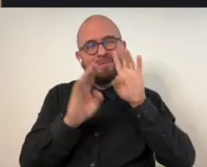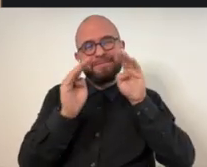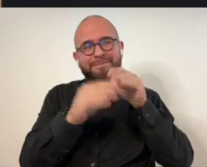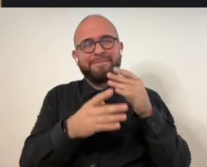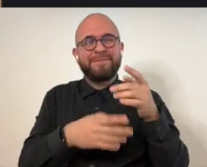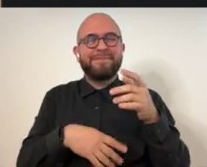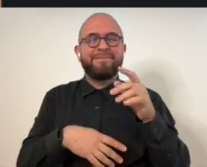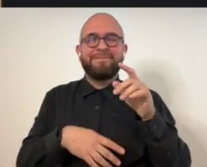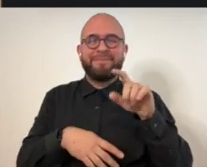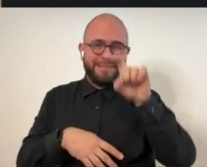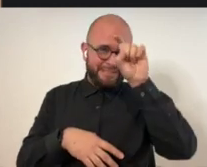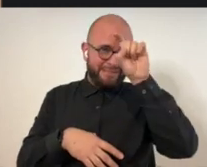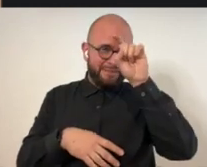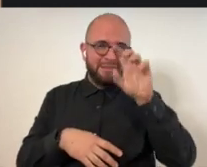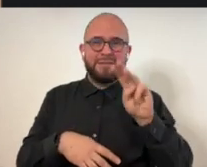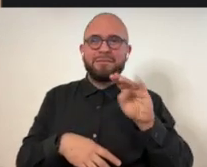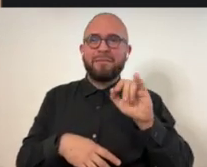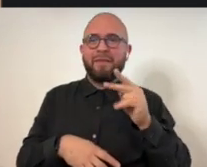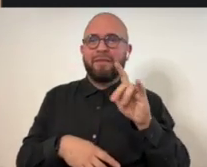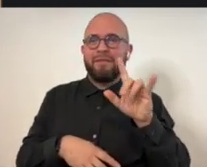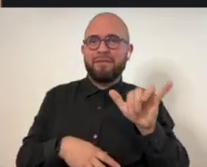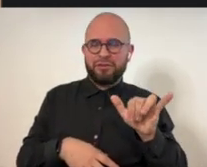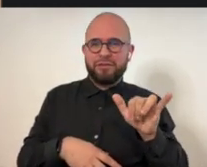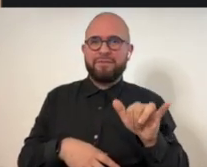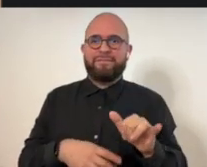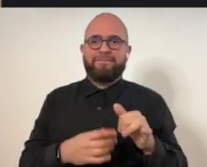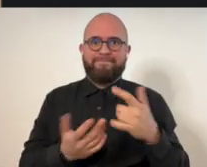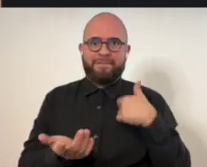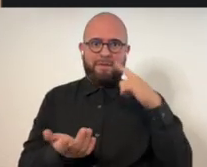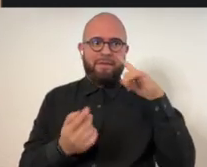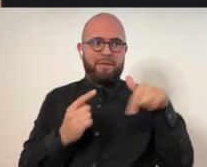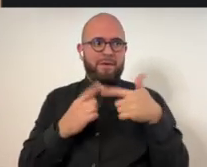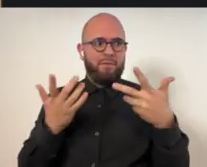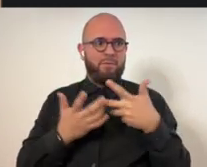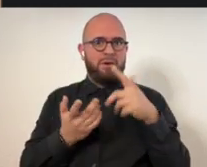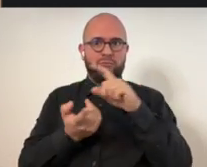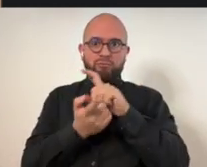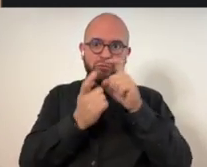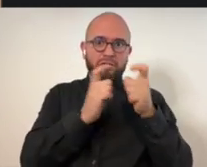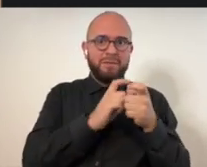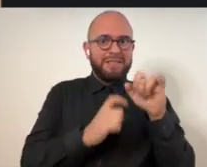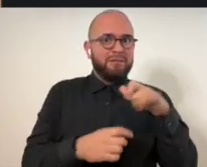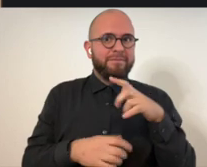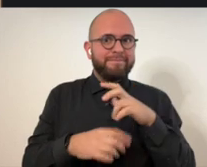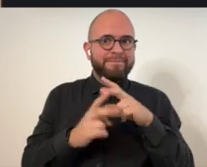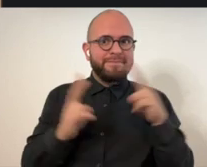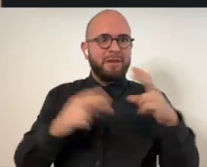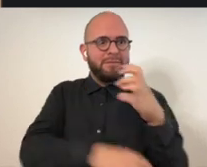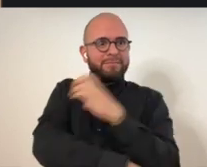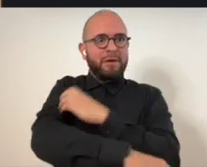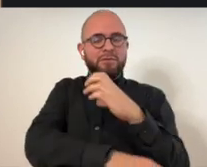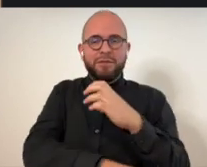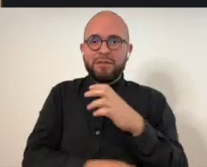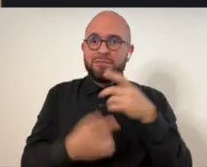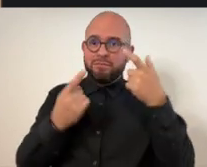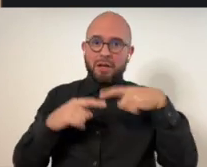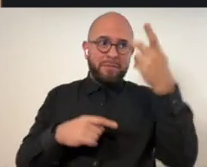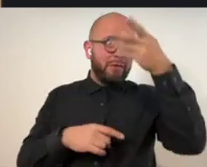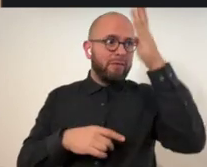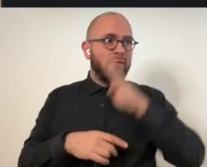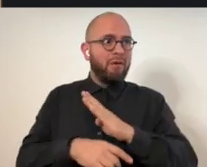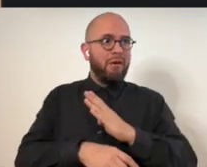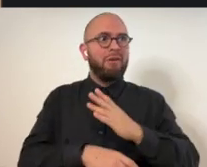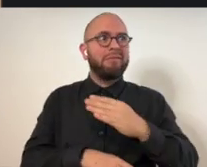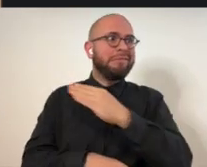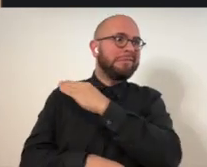goddesses based on Egyptian mythology and the whole idea of transformation being an empowering thing. And